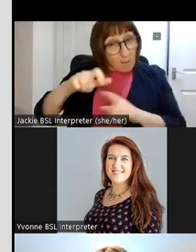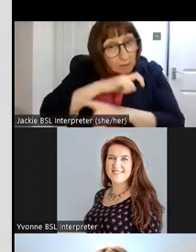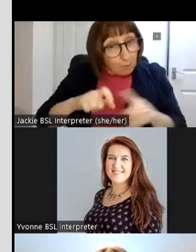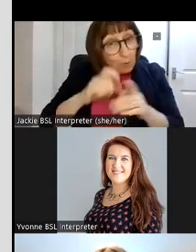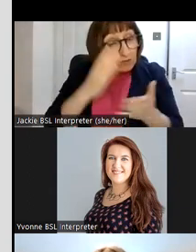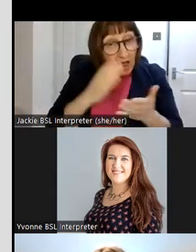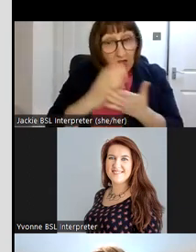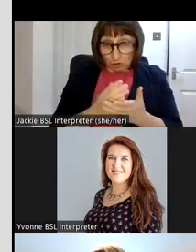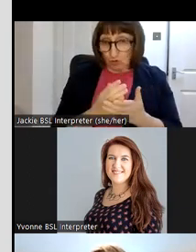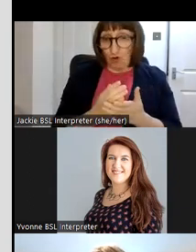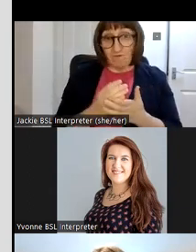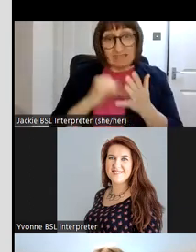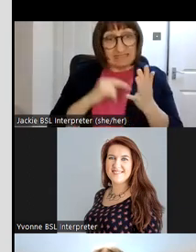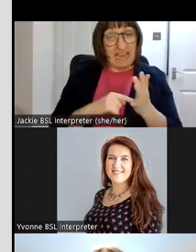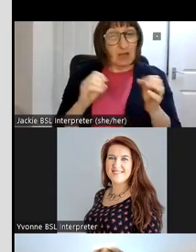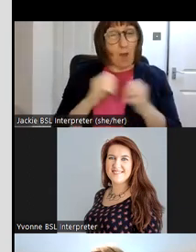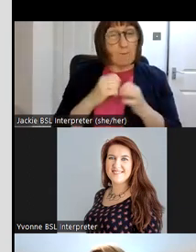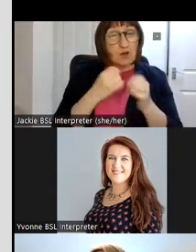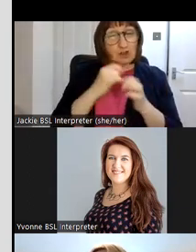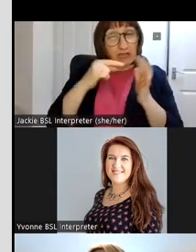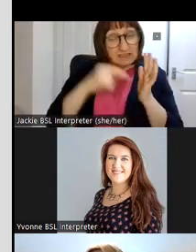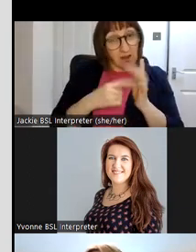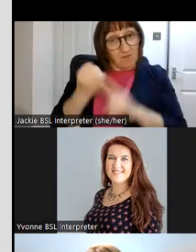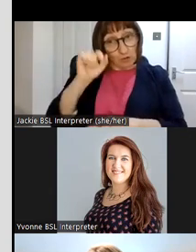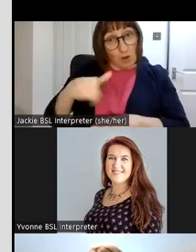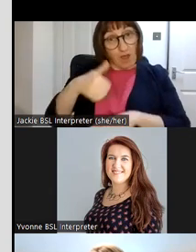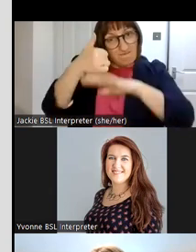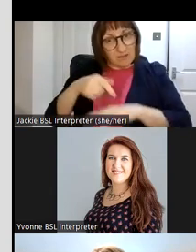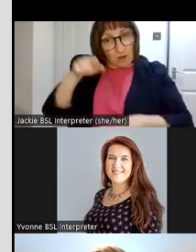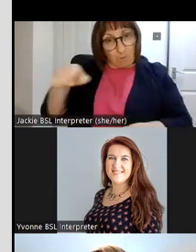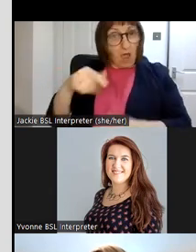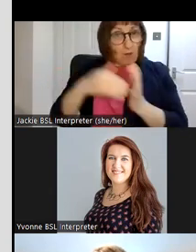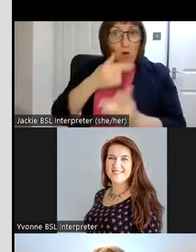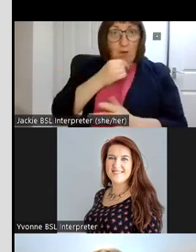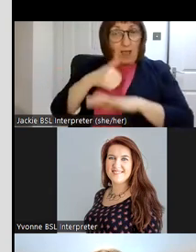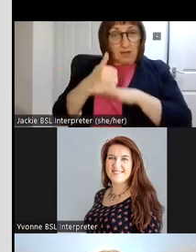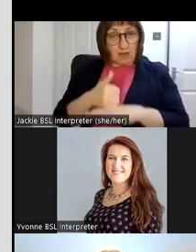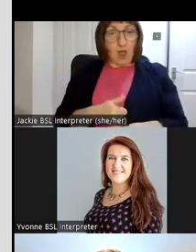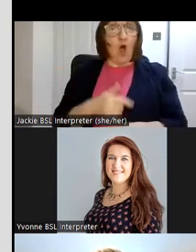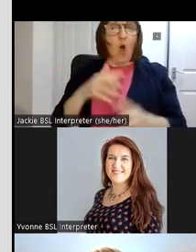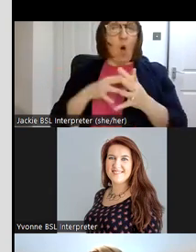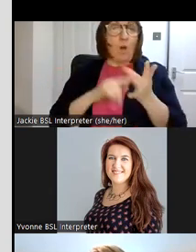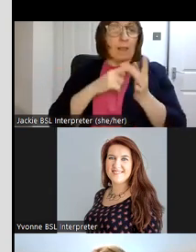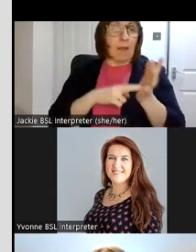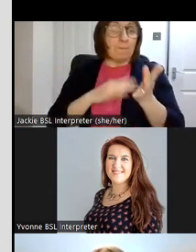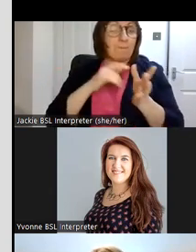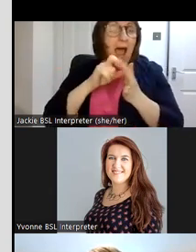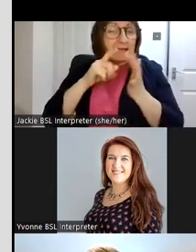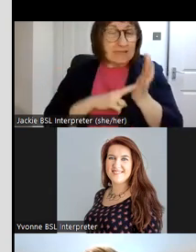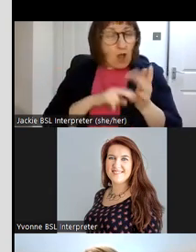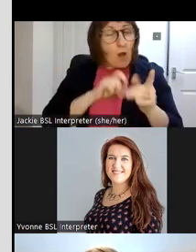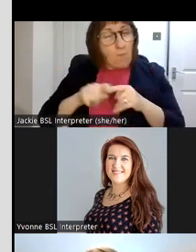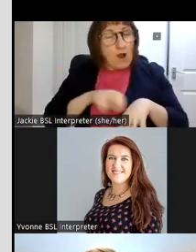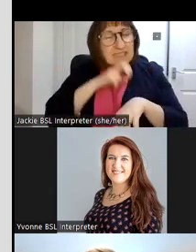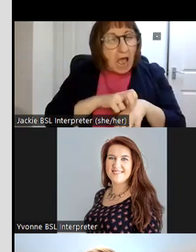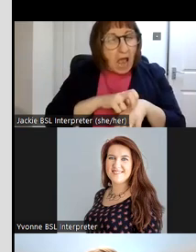of saint bridget uh we've discovered uh was actually founded by him by colin madden called william madden so most irish